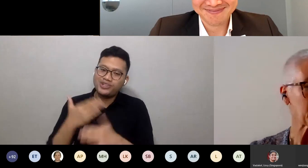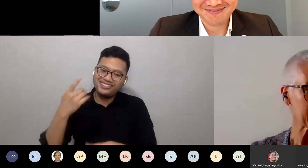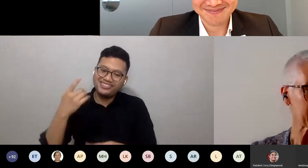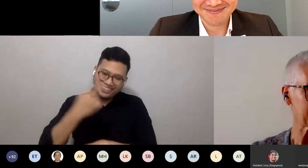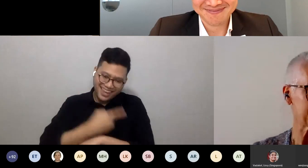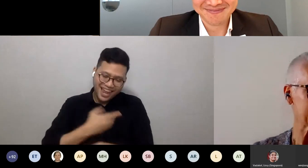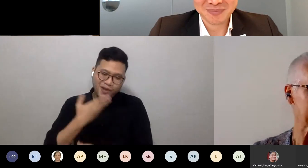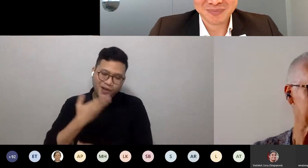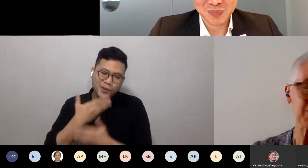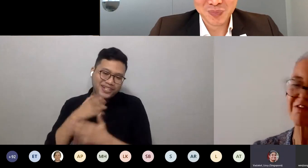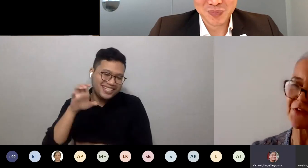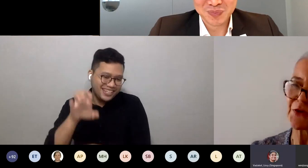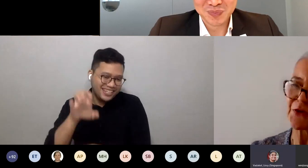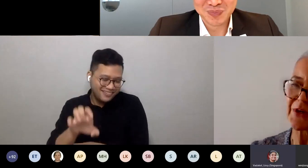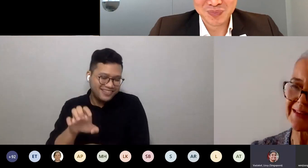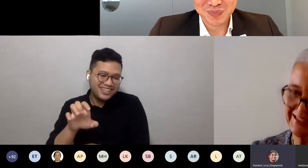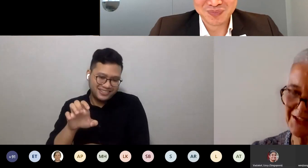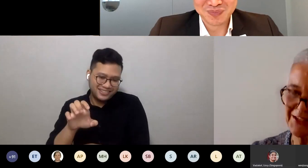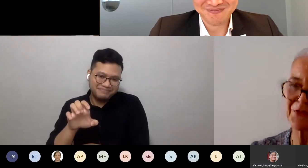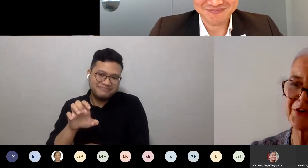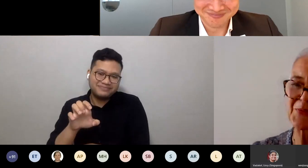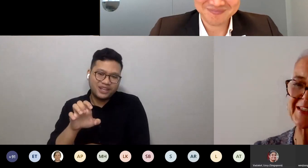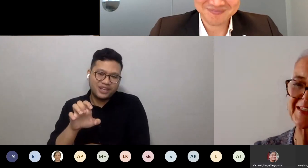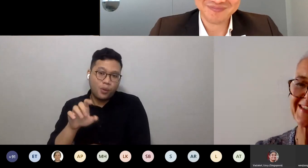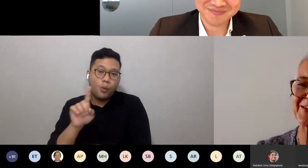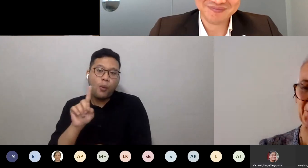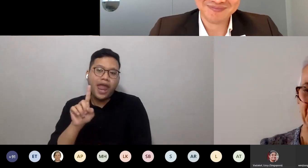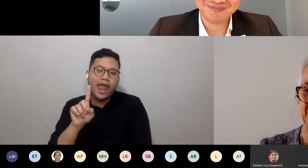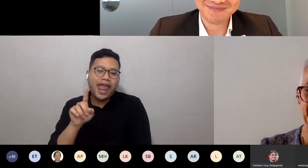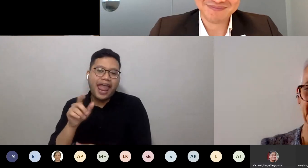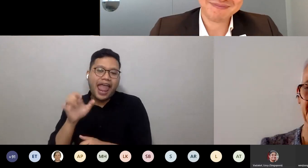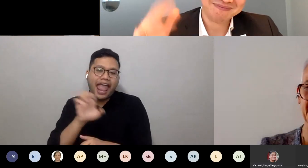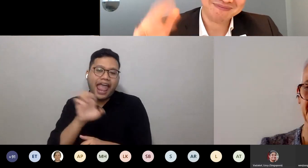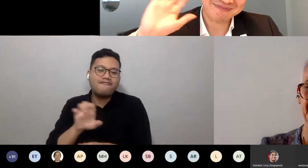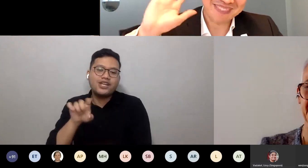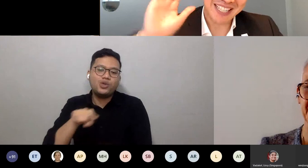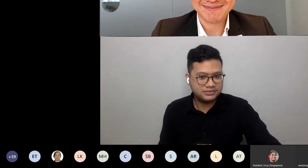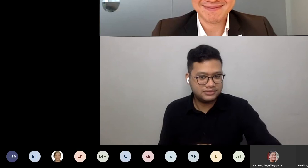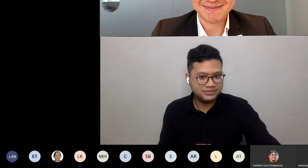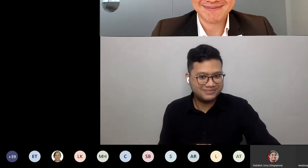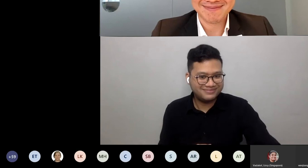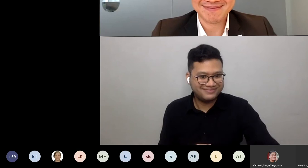evening, wherever you are. Thank you very much.